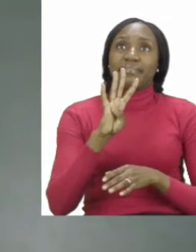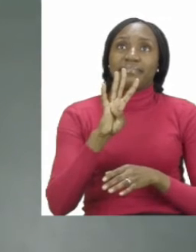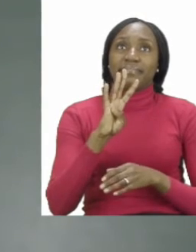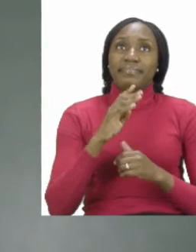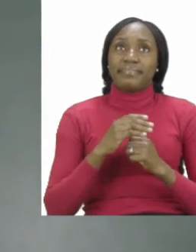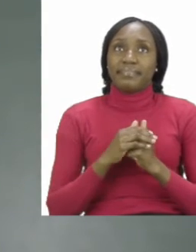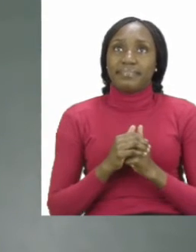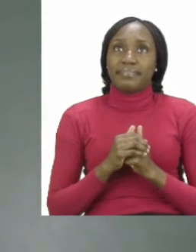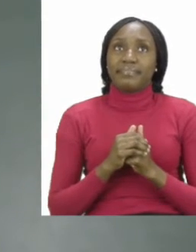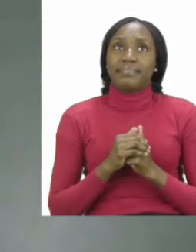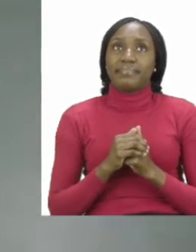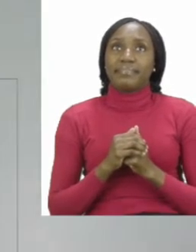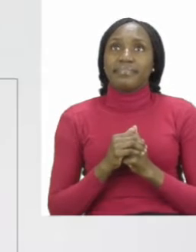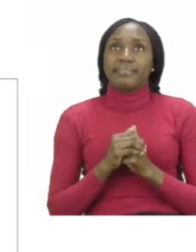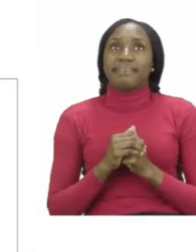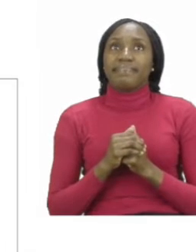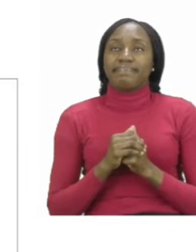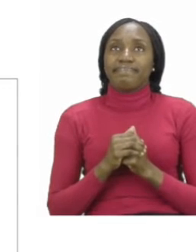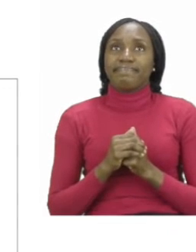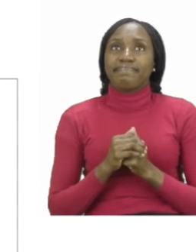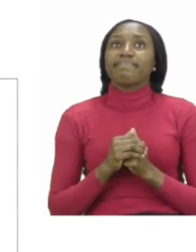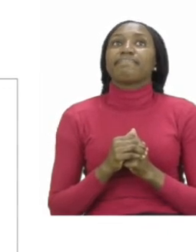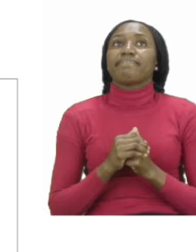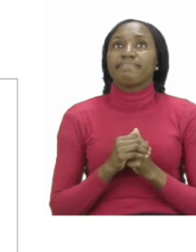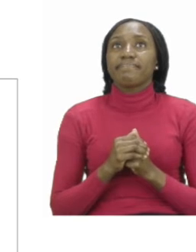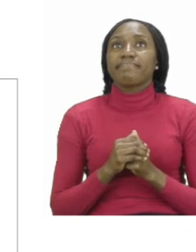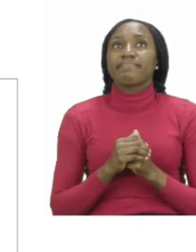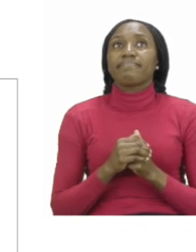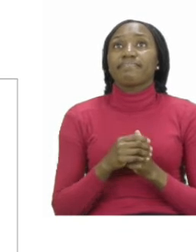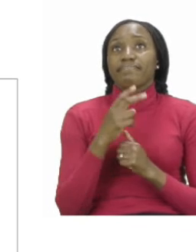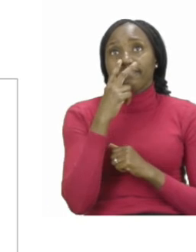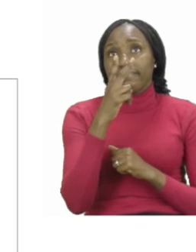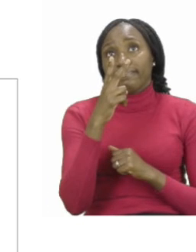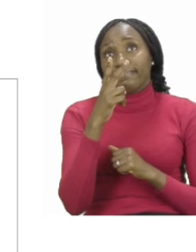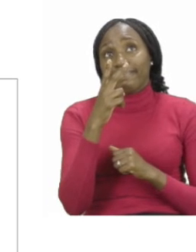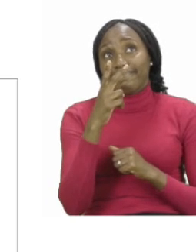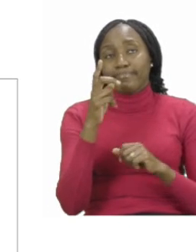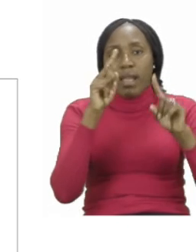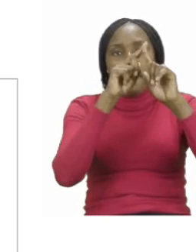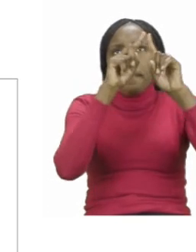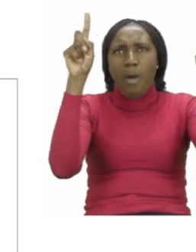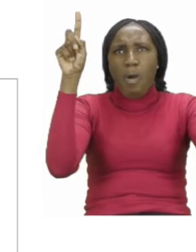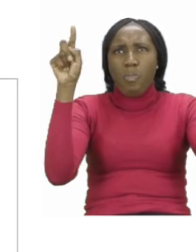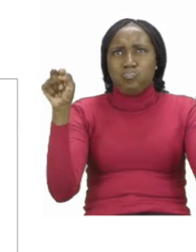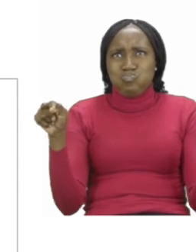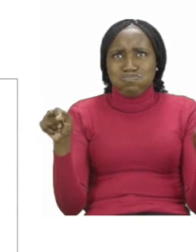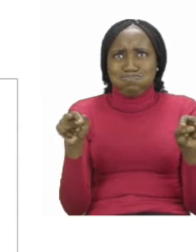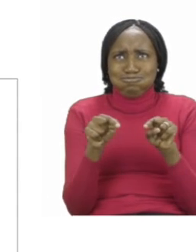Now here on page 4. Now you will see a big blank space.